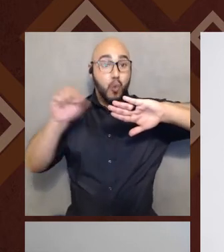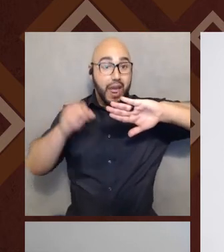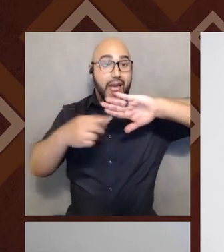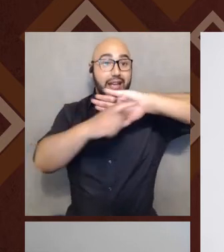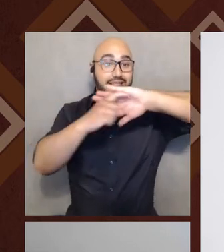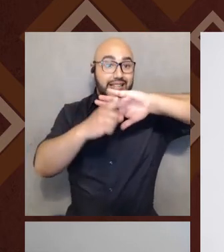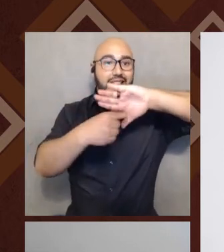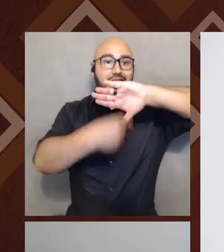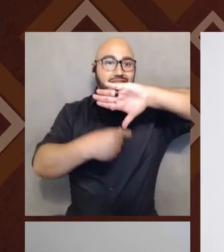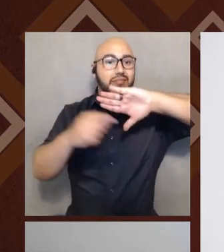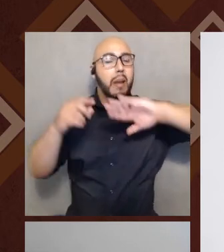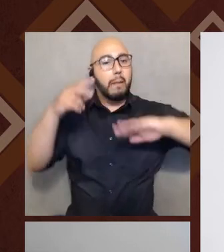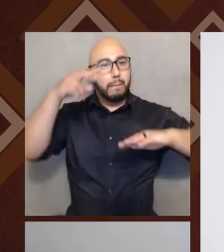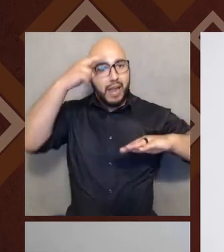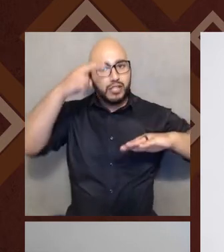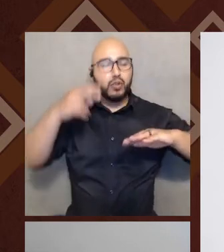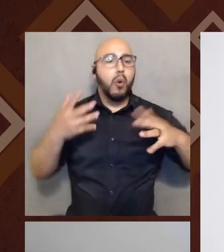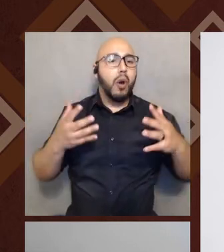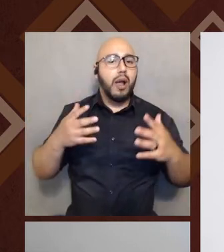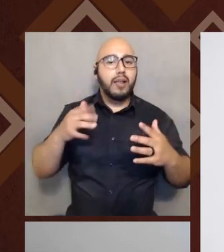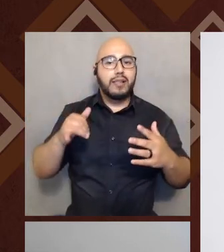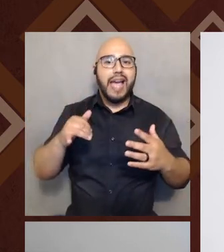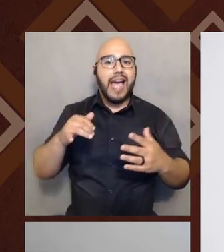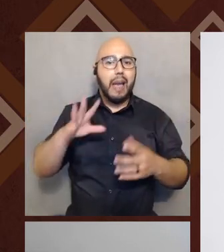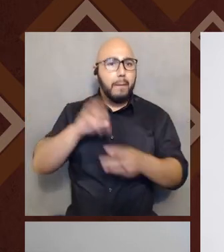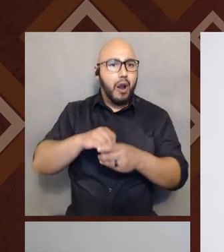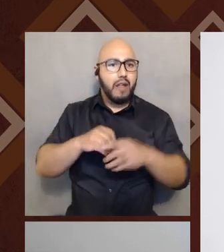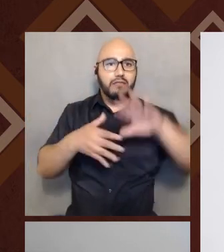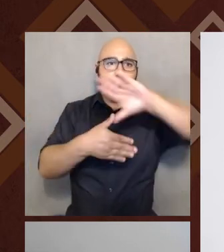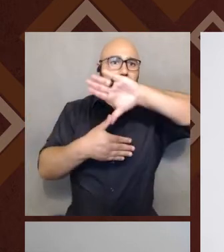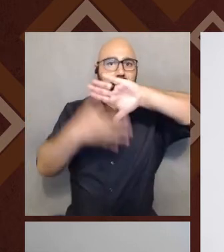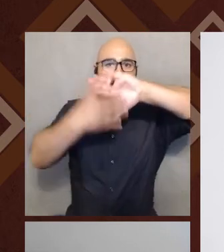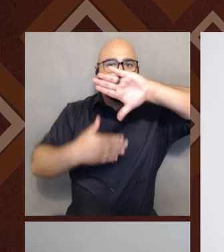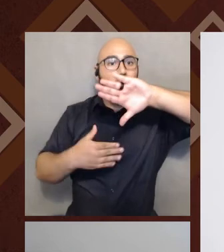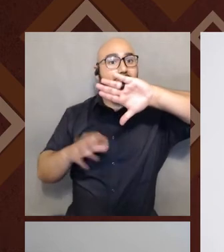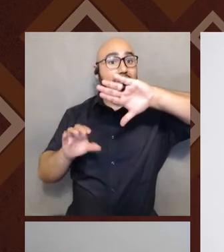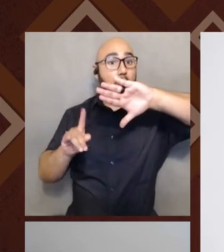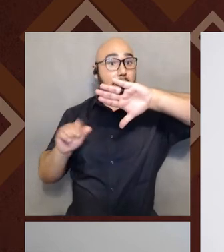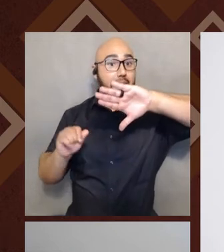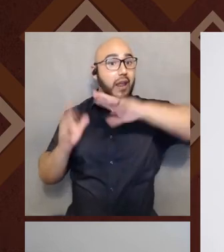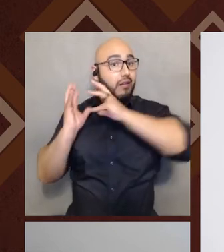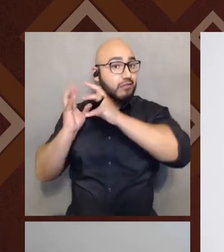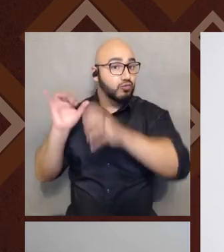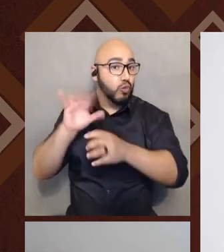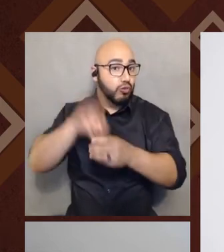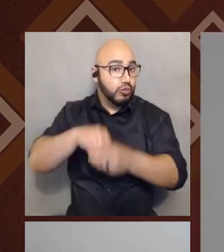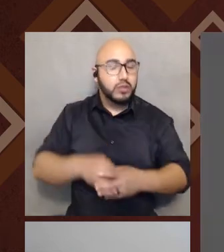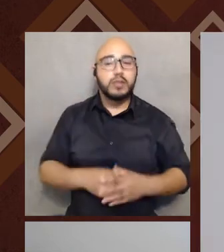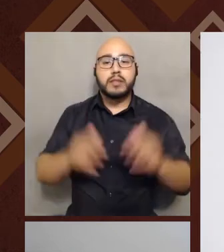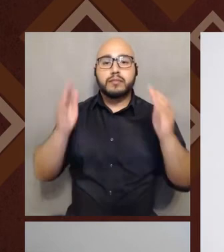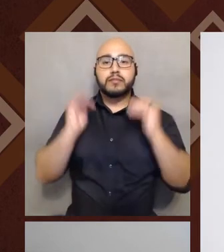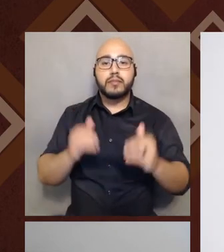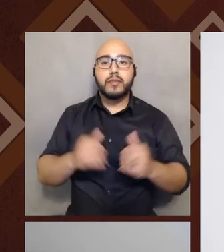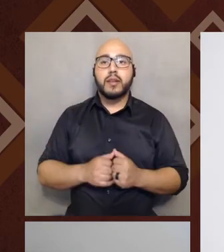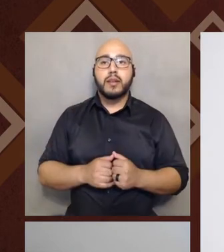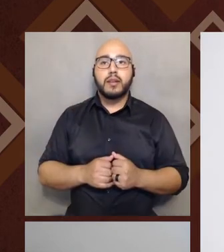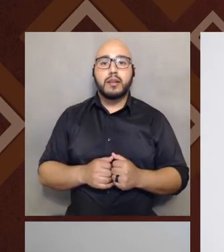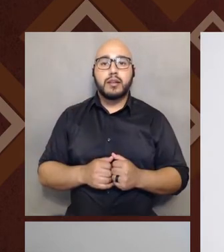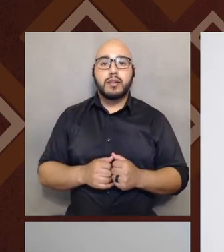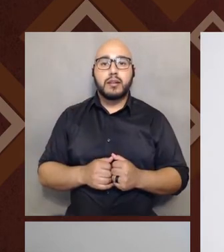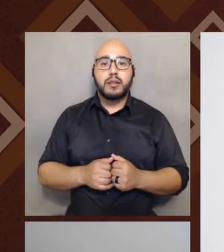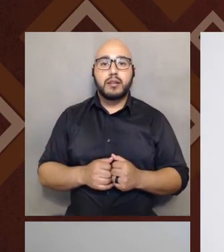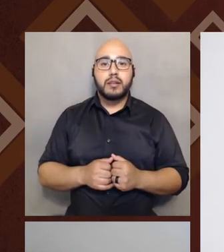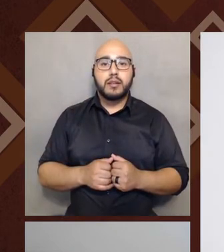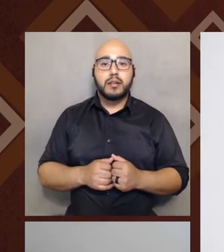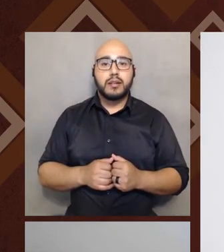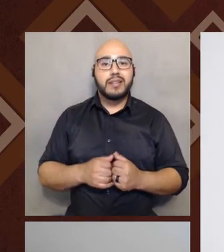and the Caribbean are also part of Latin America. Um, so let's see, I think the next one is, is just a little bit of a, you know,